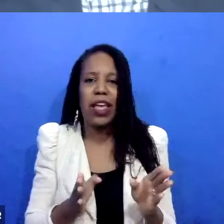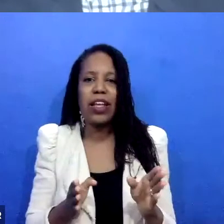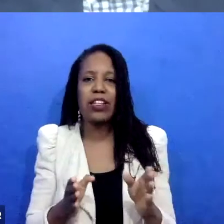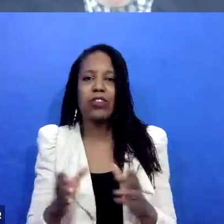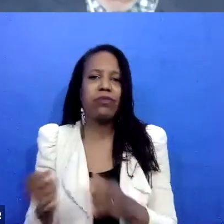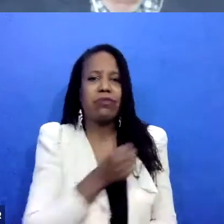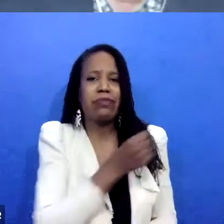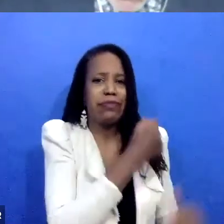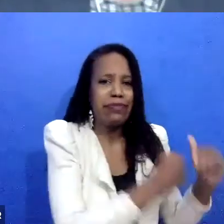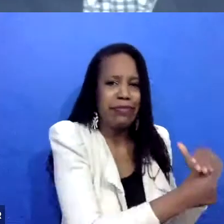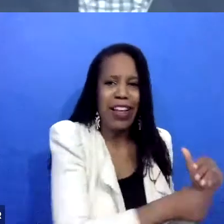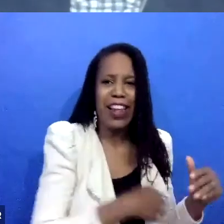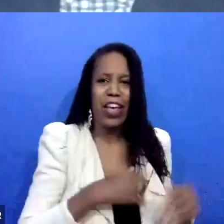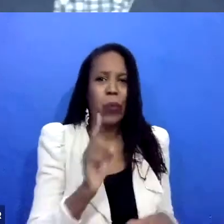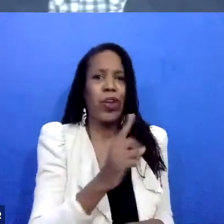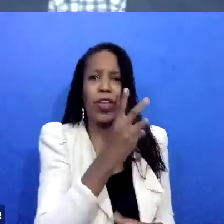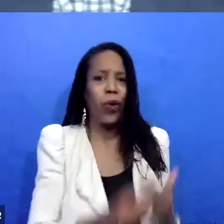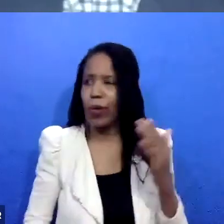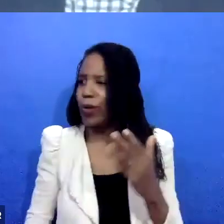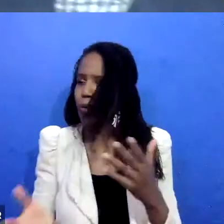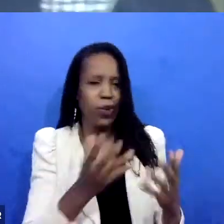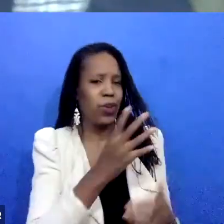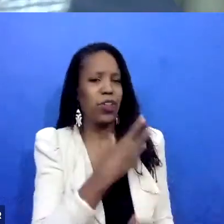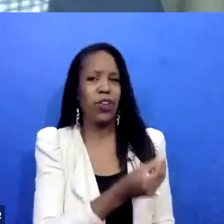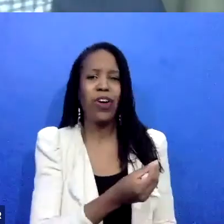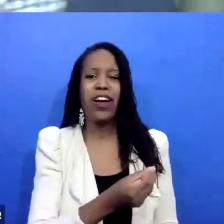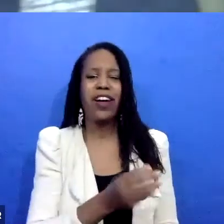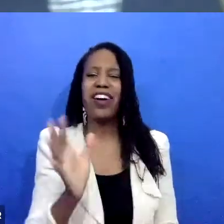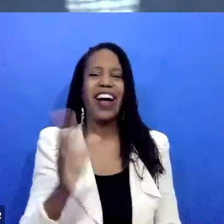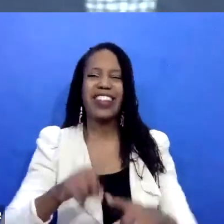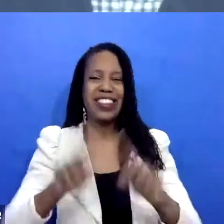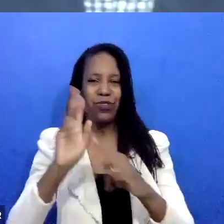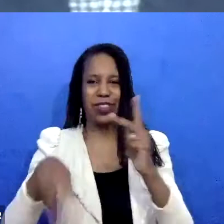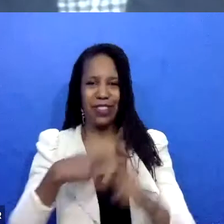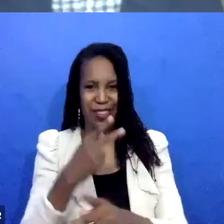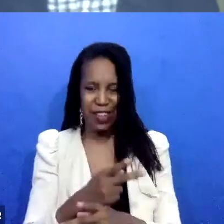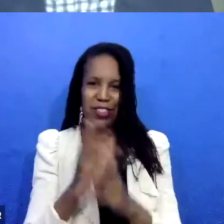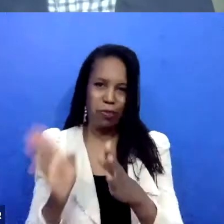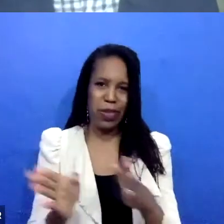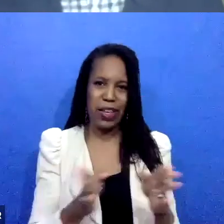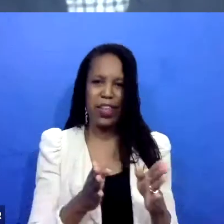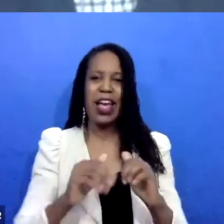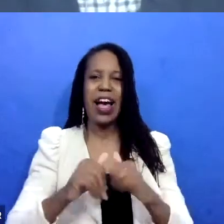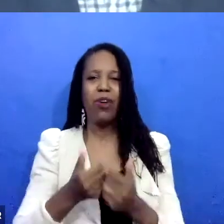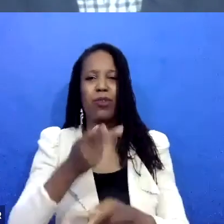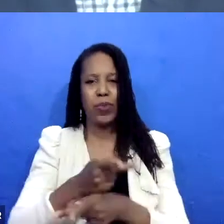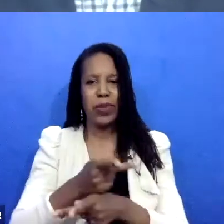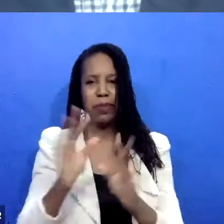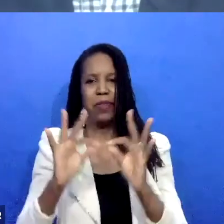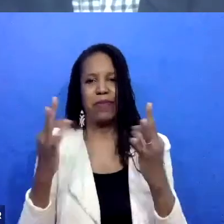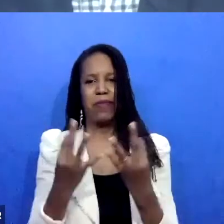of safety planning, which is about how do we help keep this family safe? So those are some of the things that we do